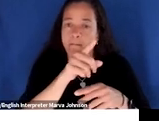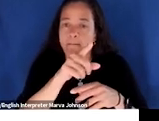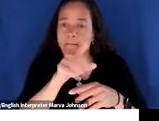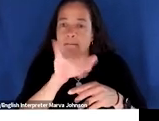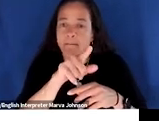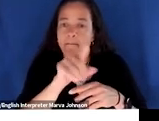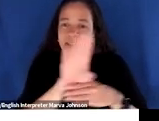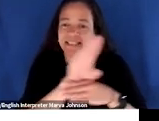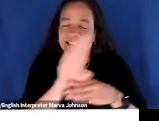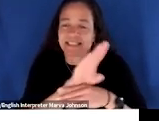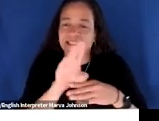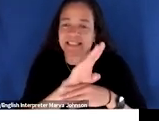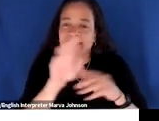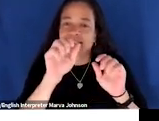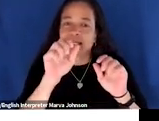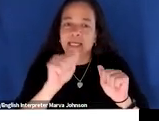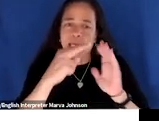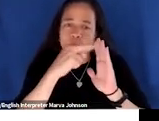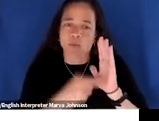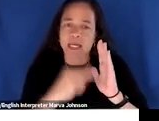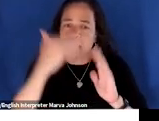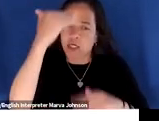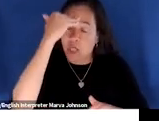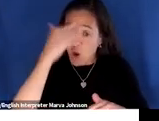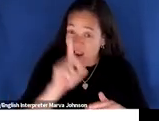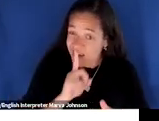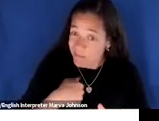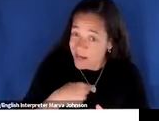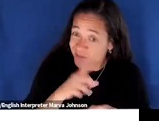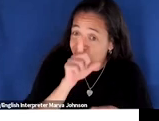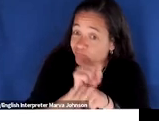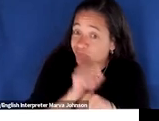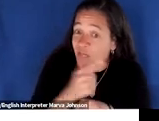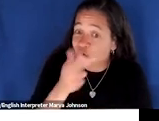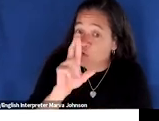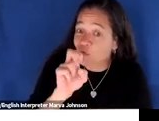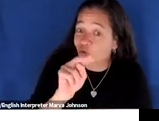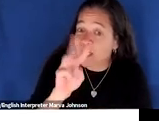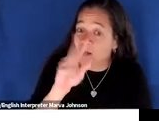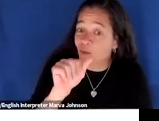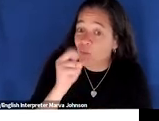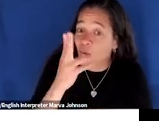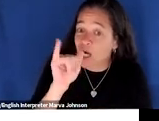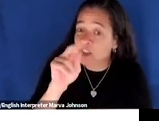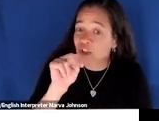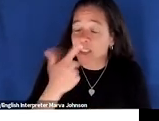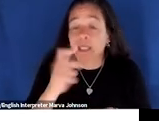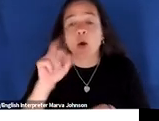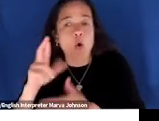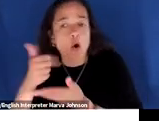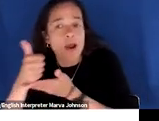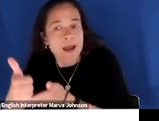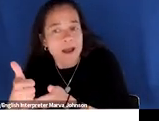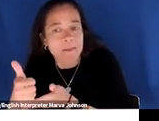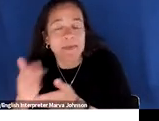not how do you make sure that what you're doing is sustainable sustainable action and not just lip service because it isn't obvious